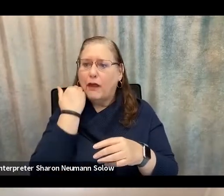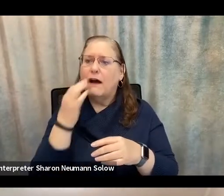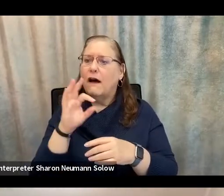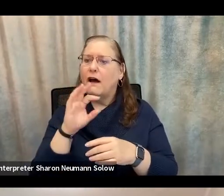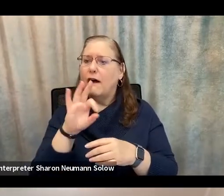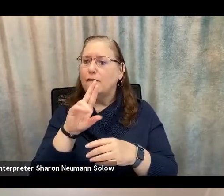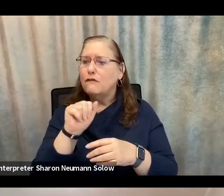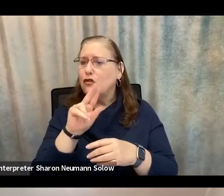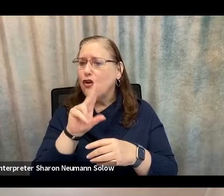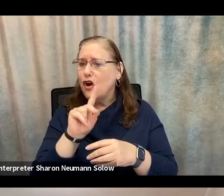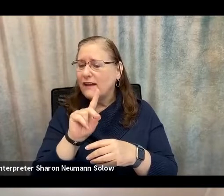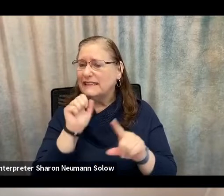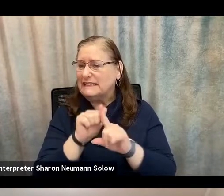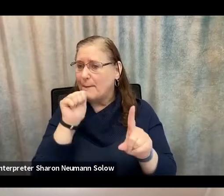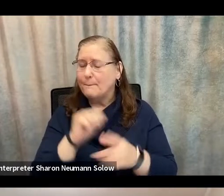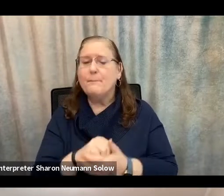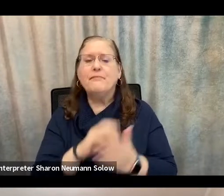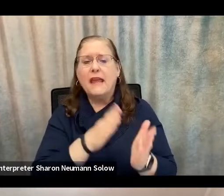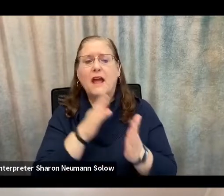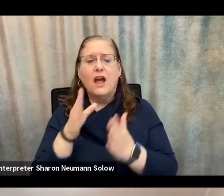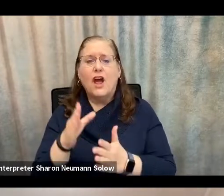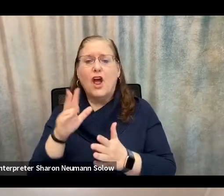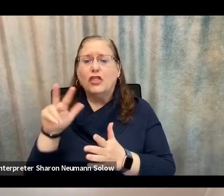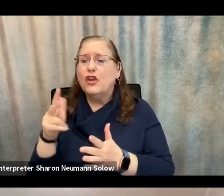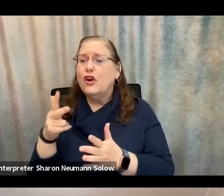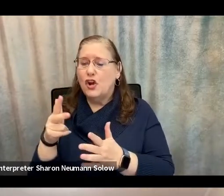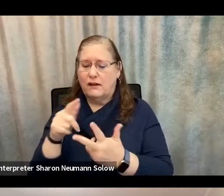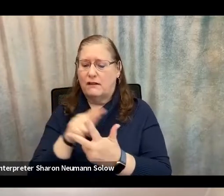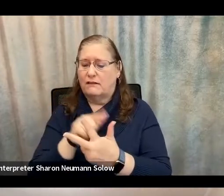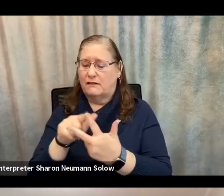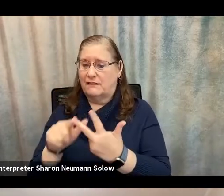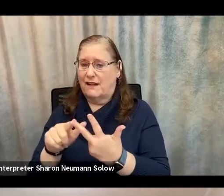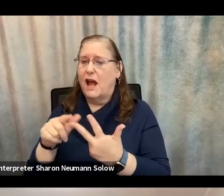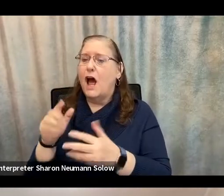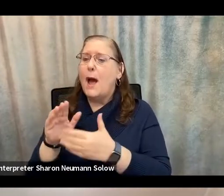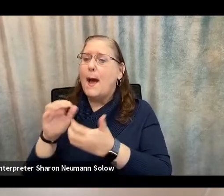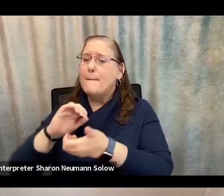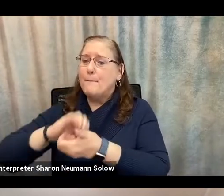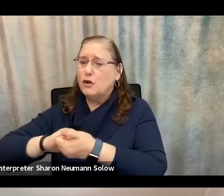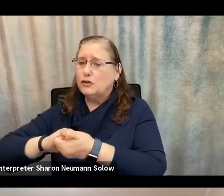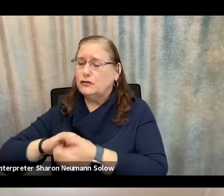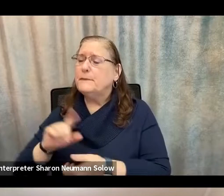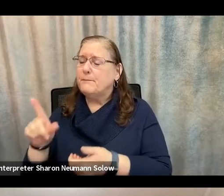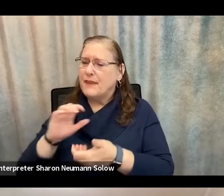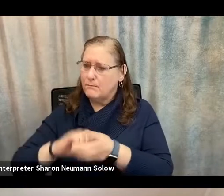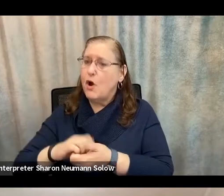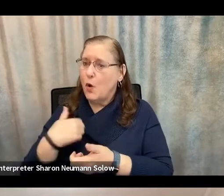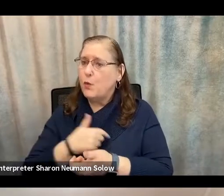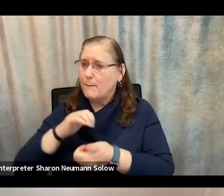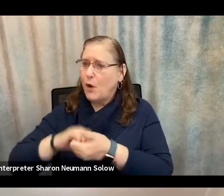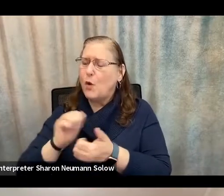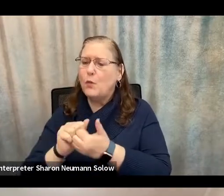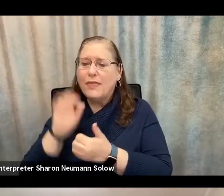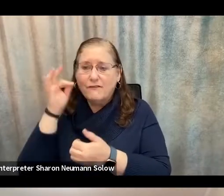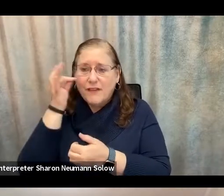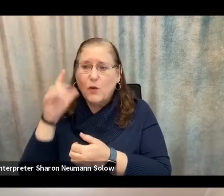to the third part of that bullet, the partnership portion. We partner with federal, state, and local governments to